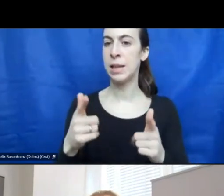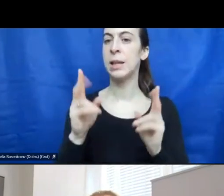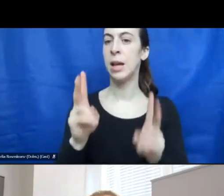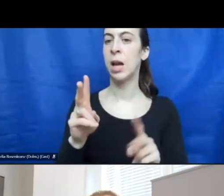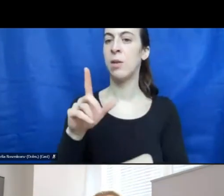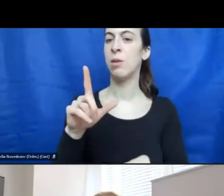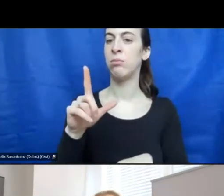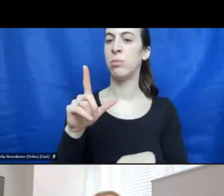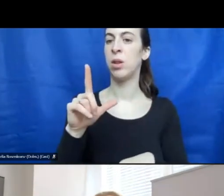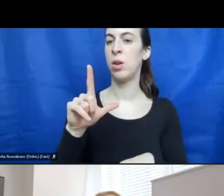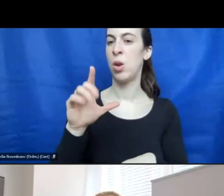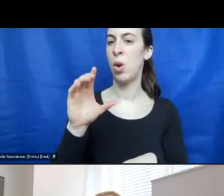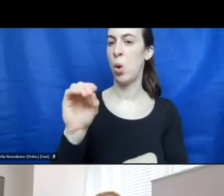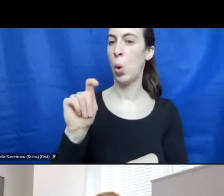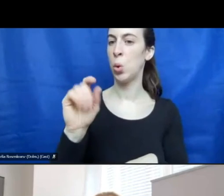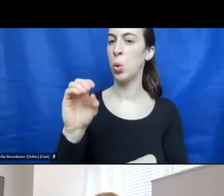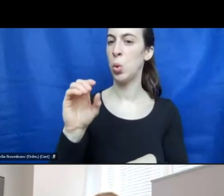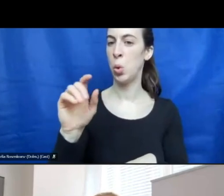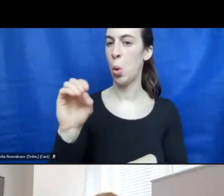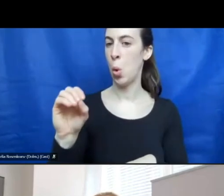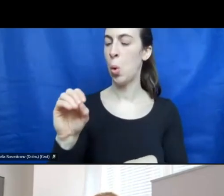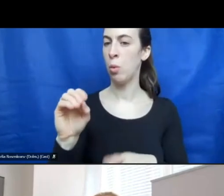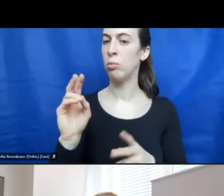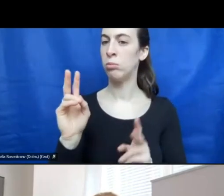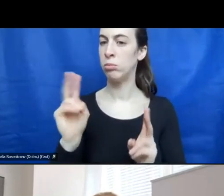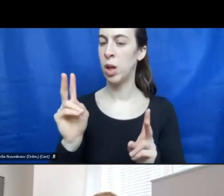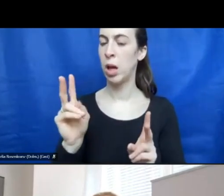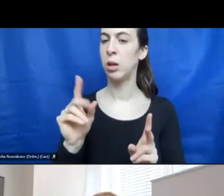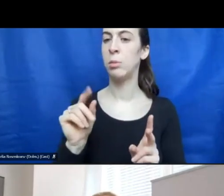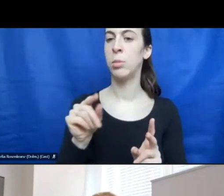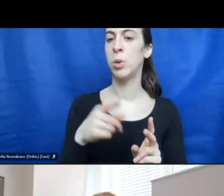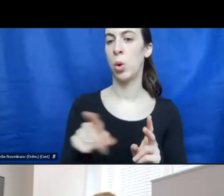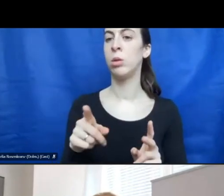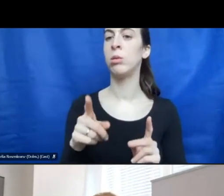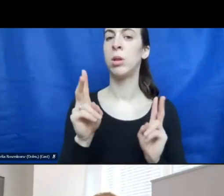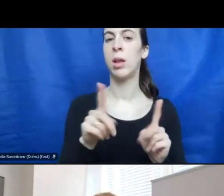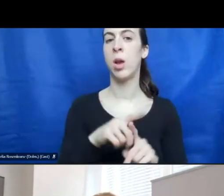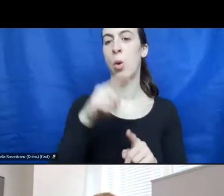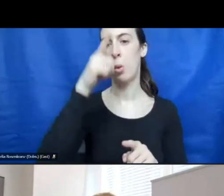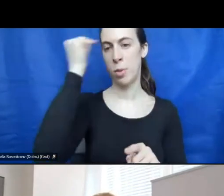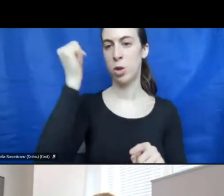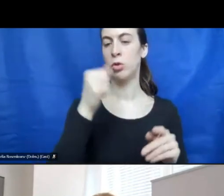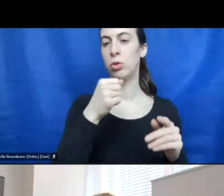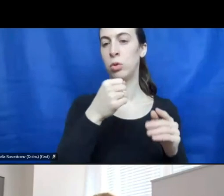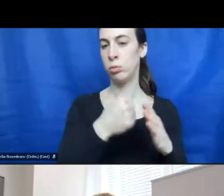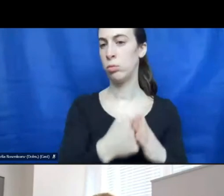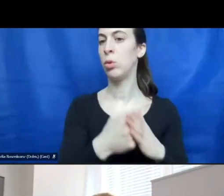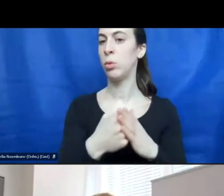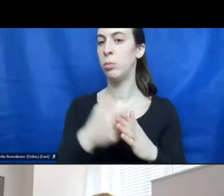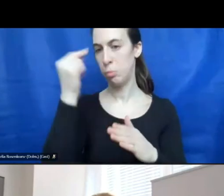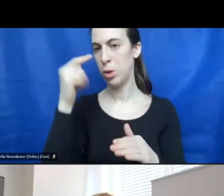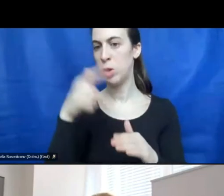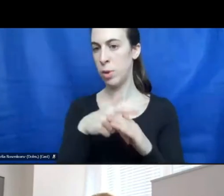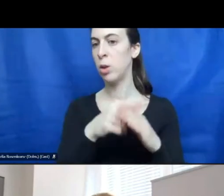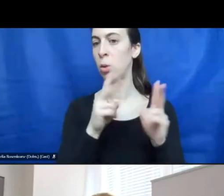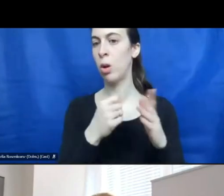lotto, of being a millionaire. And they support people with disabilities, especially visually impaired